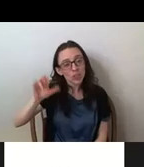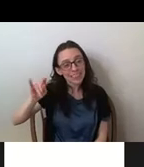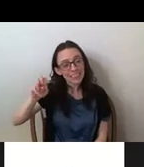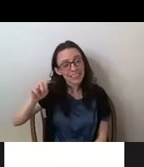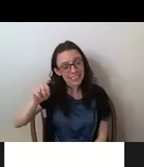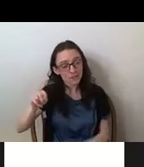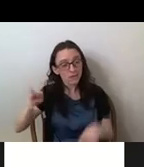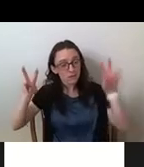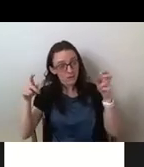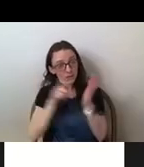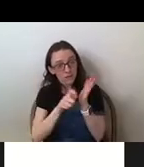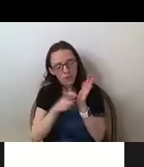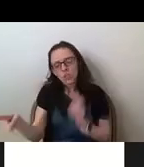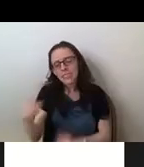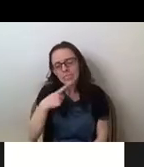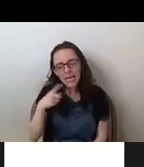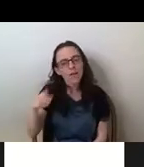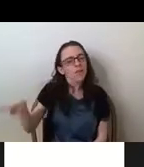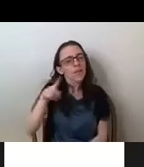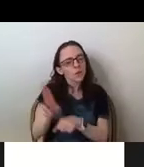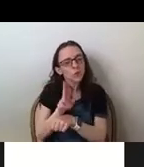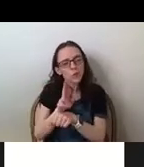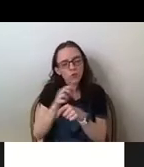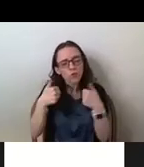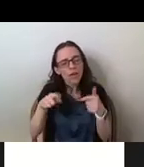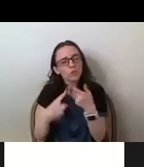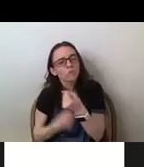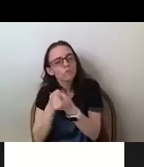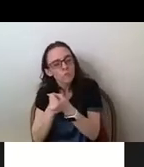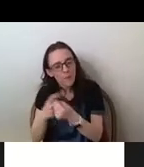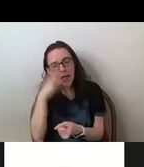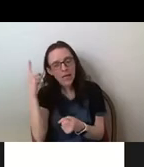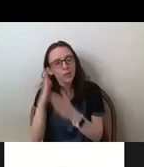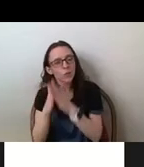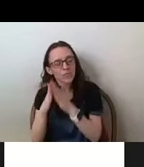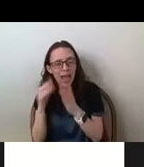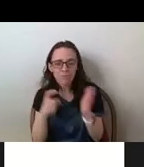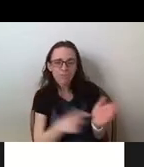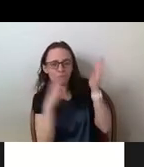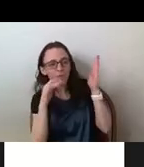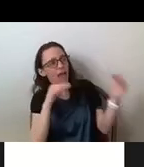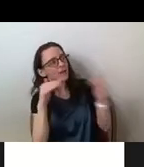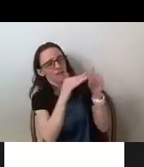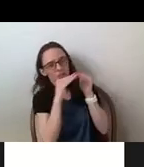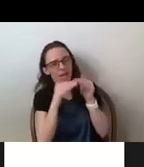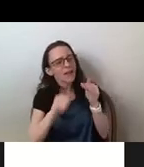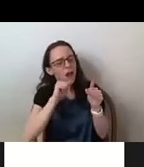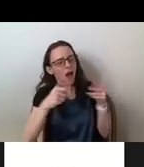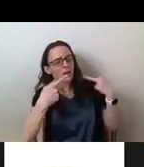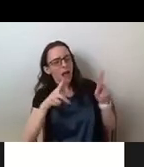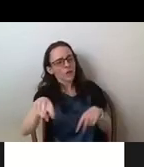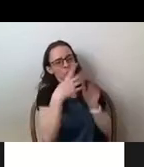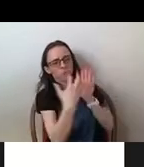ability to work on behalf of black communities and demand fair and just treatment from the state rested on their sterling moral character. So